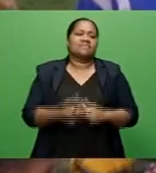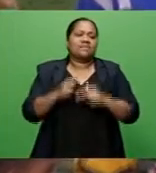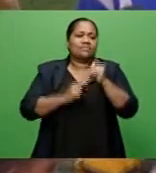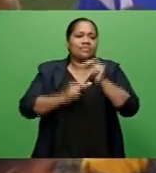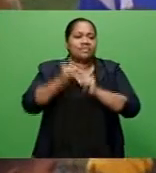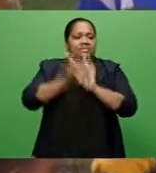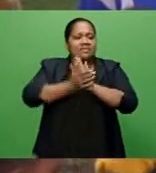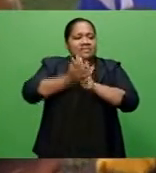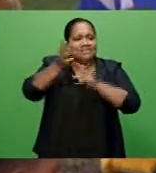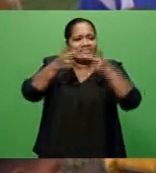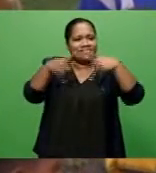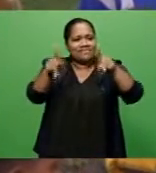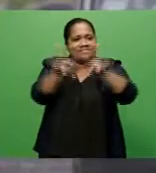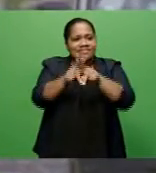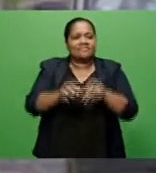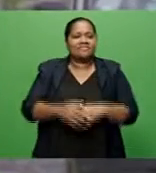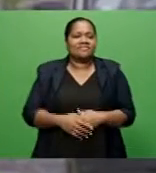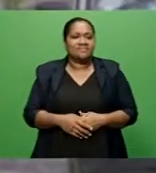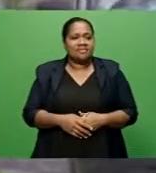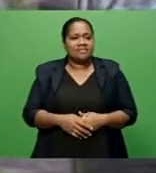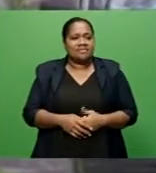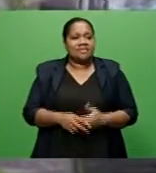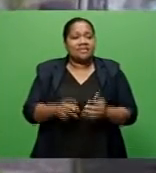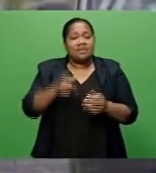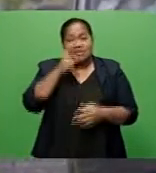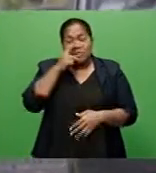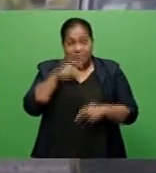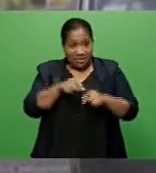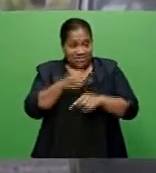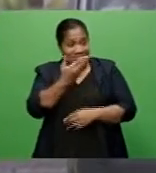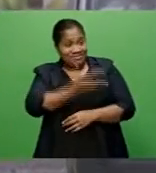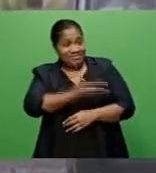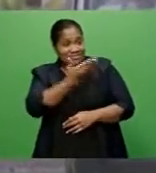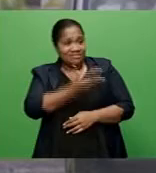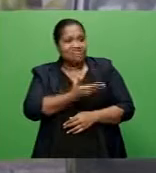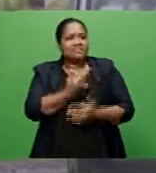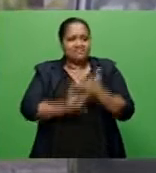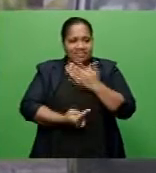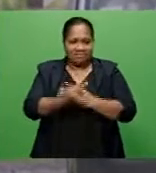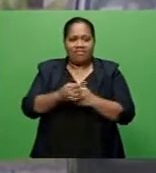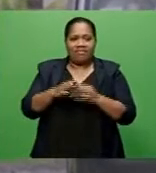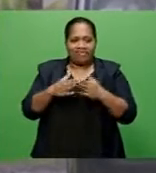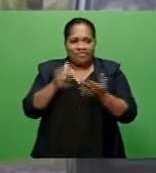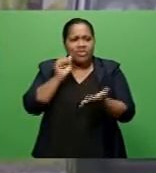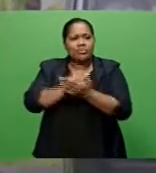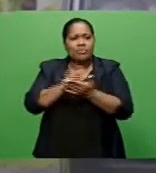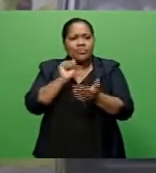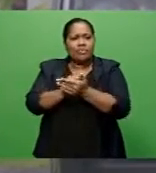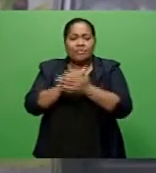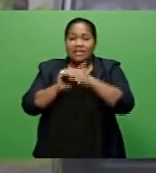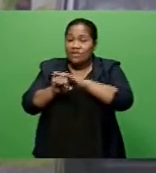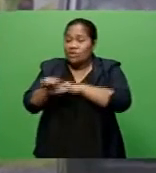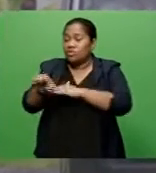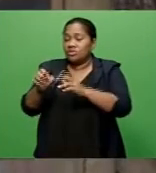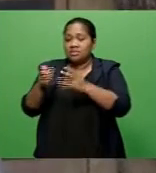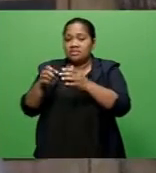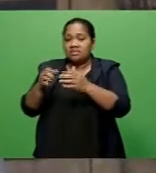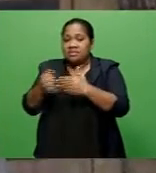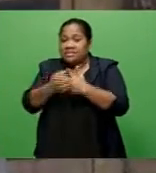These villages of Tombu are highlighting the need for more proper evacuation centers to cater for all villages.